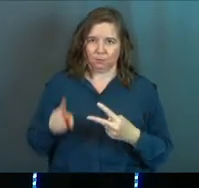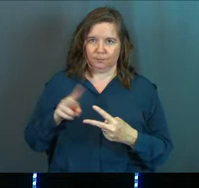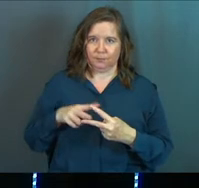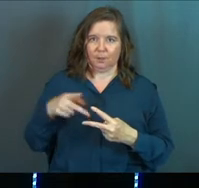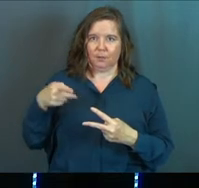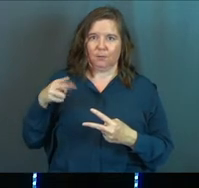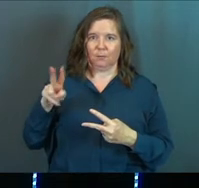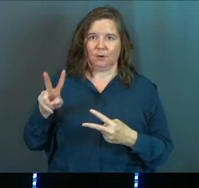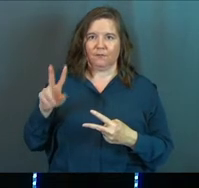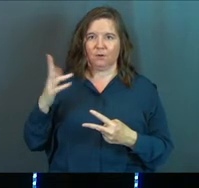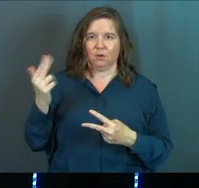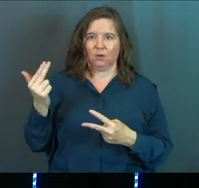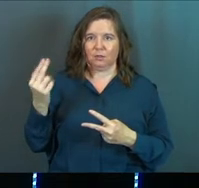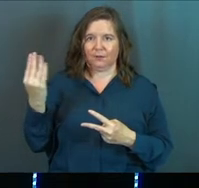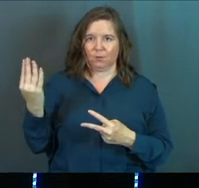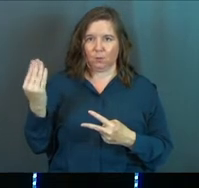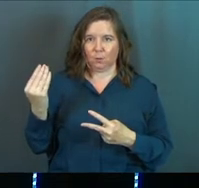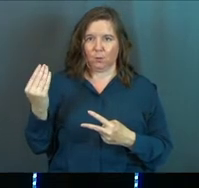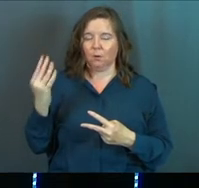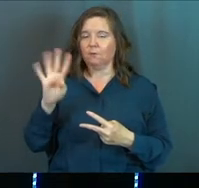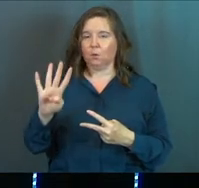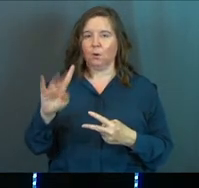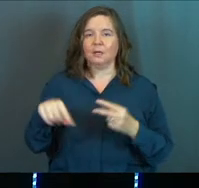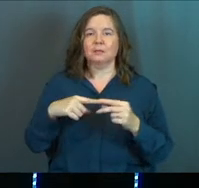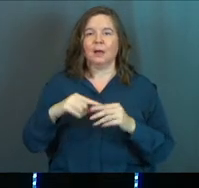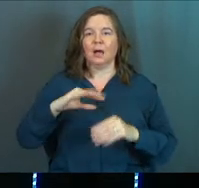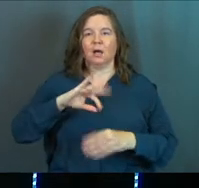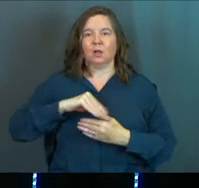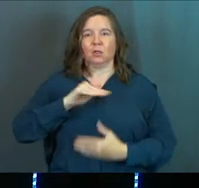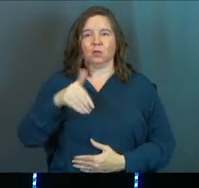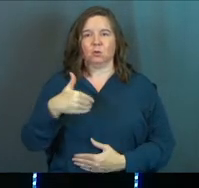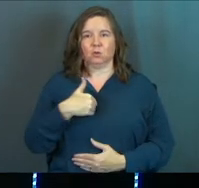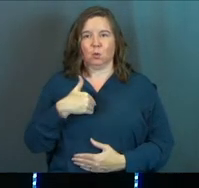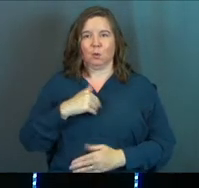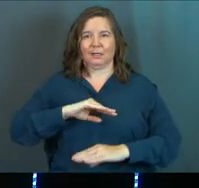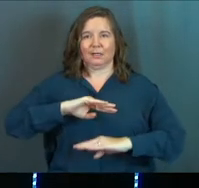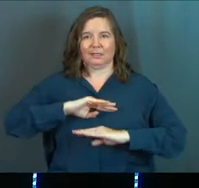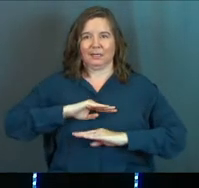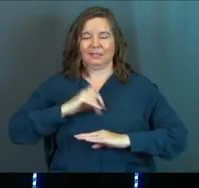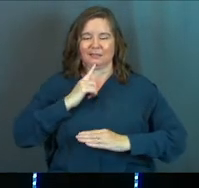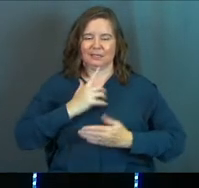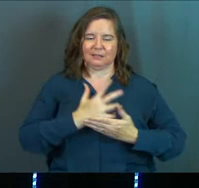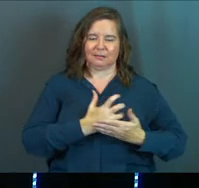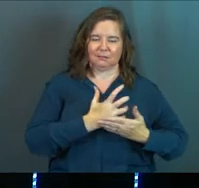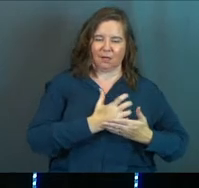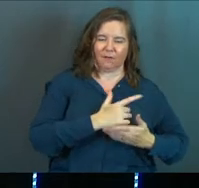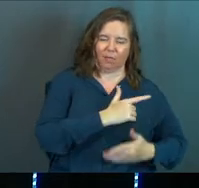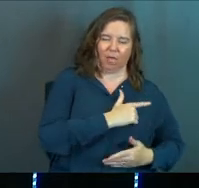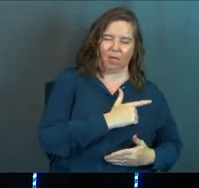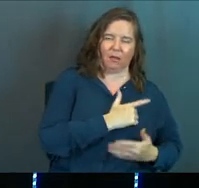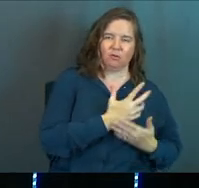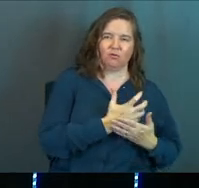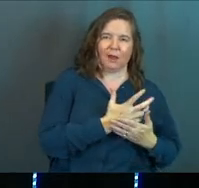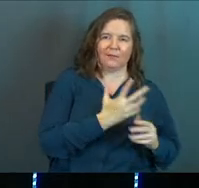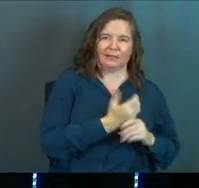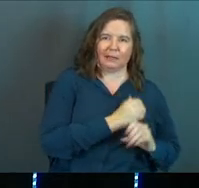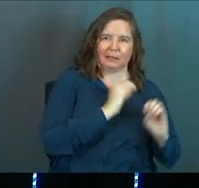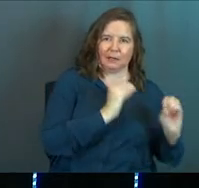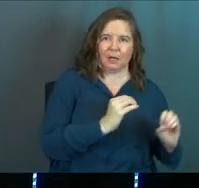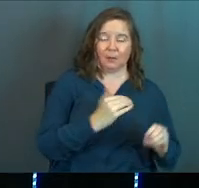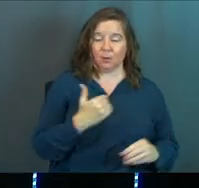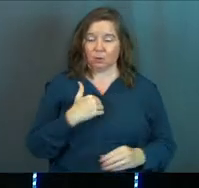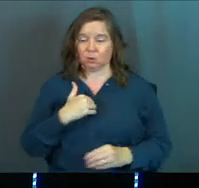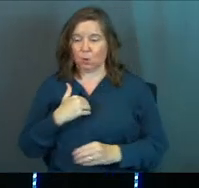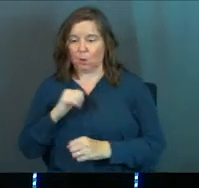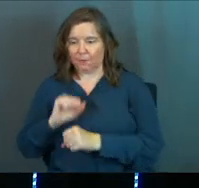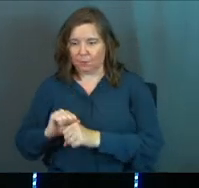Proverbs 13, 4 is about soul contentment. It says, the soul of the sluggard craves and gets nothing, while the soul of the diligent is